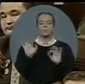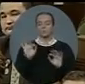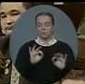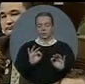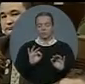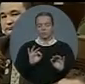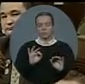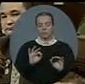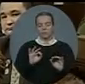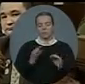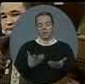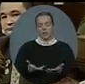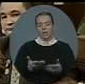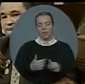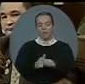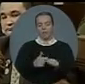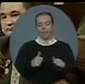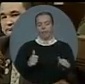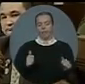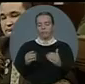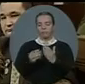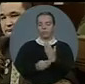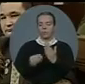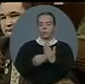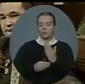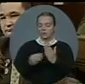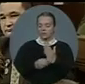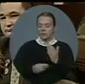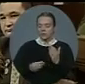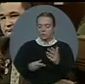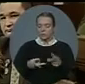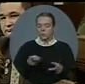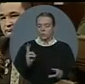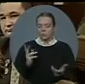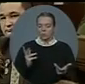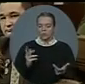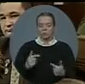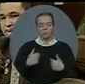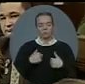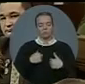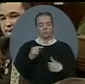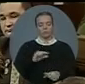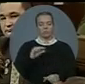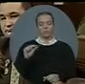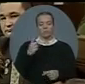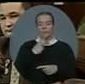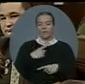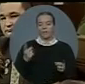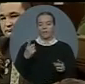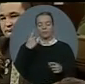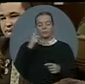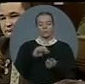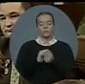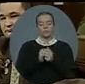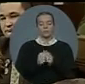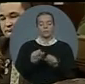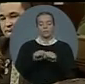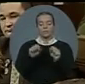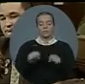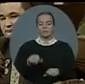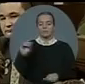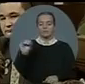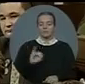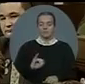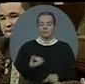Mr. Speaker, as you know, what the government is undertaking in terms of reforming immigration, ending the backlog, these measures are